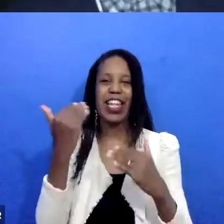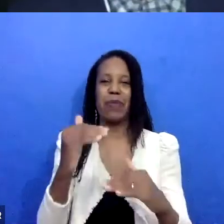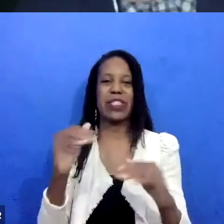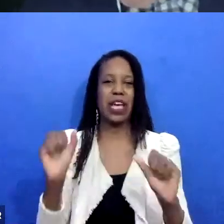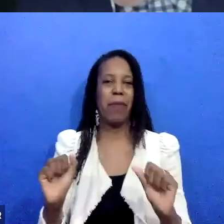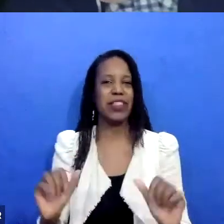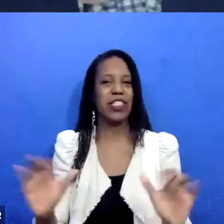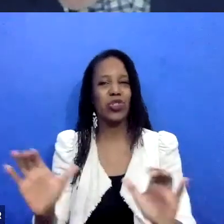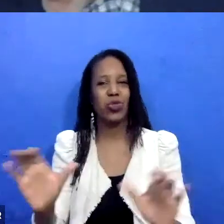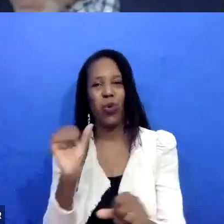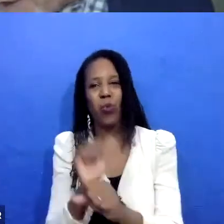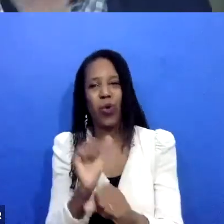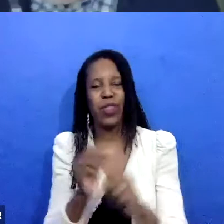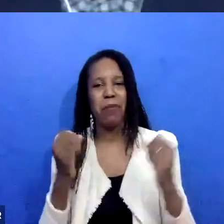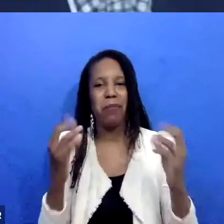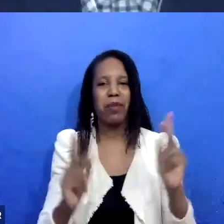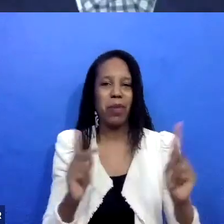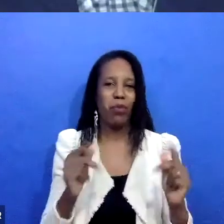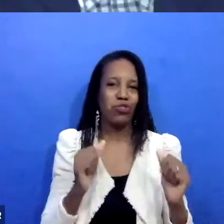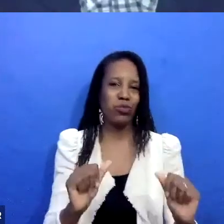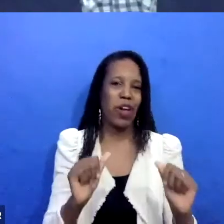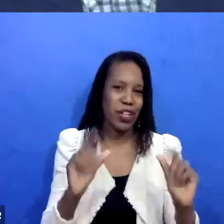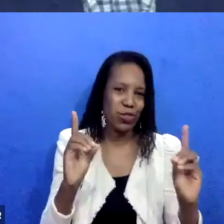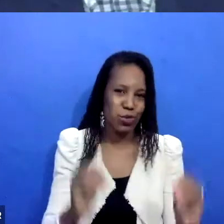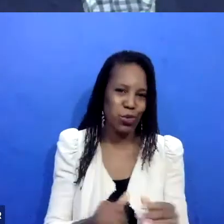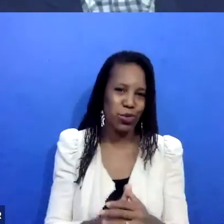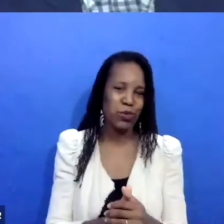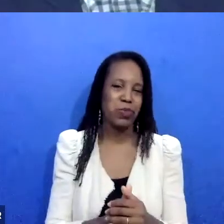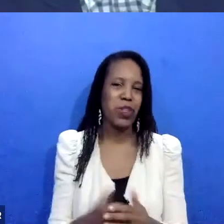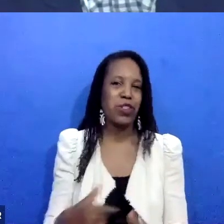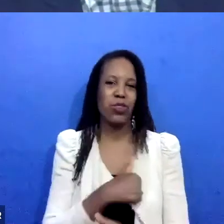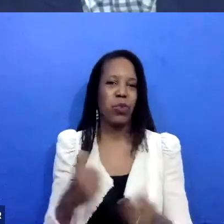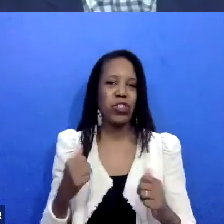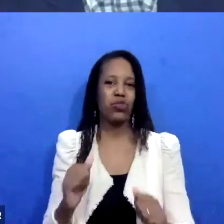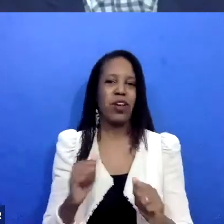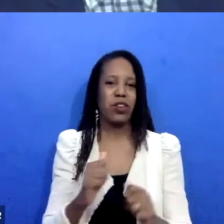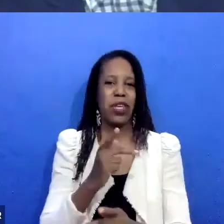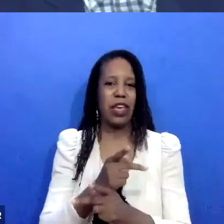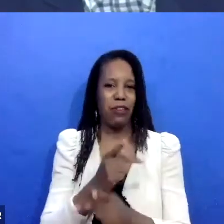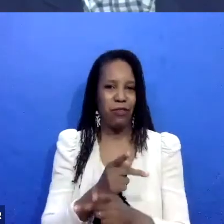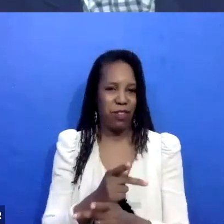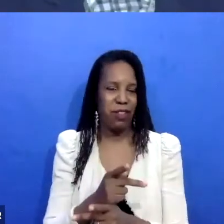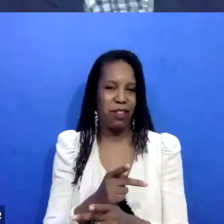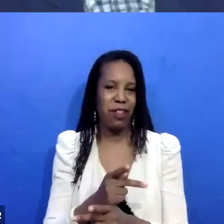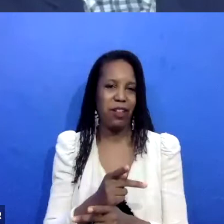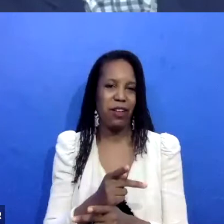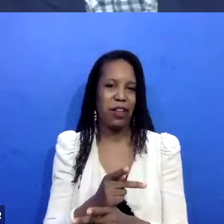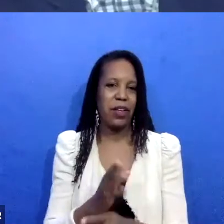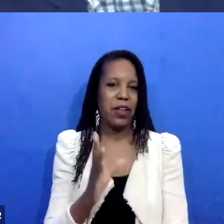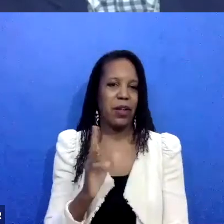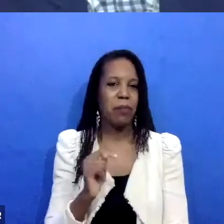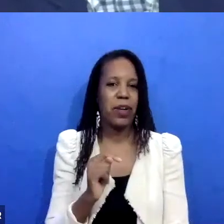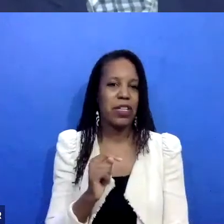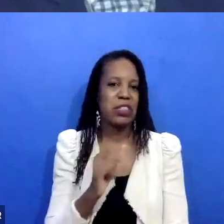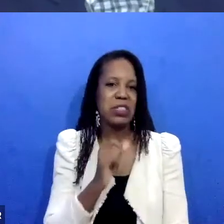to do it. try to be very careful about it. Um, but it's, it's, uh, it's not inherently problematic